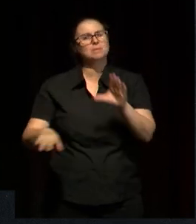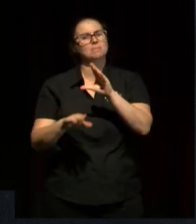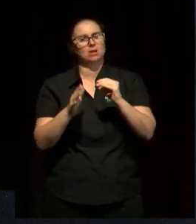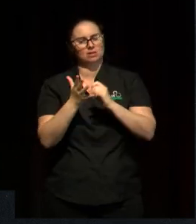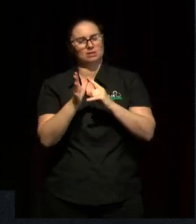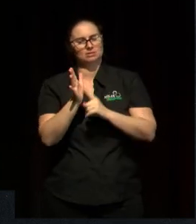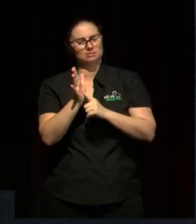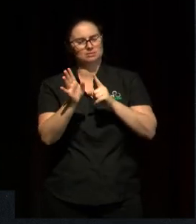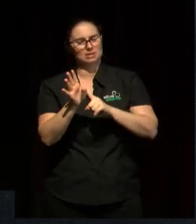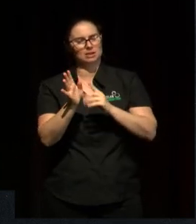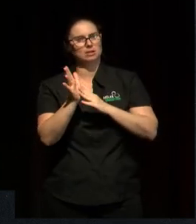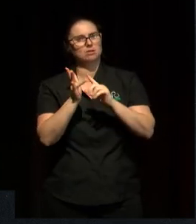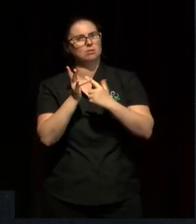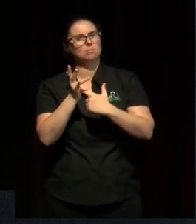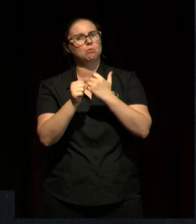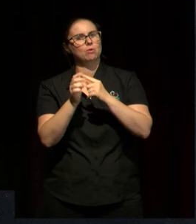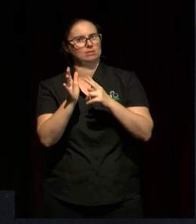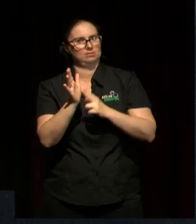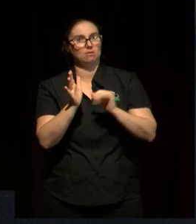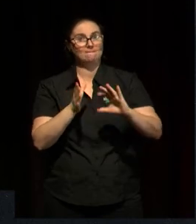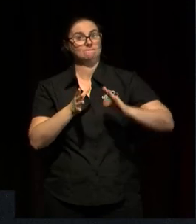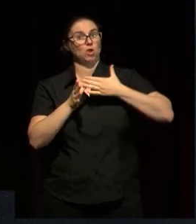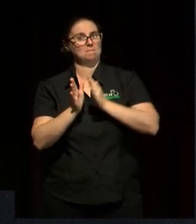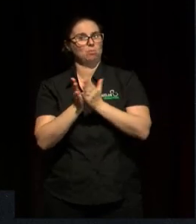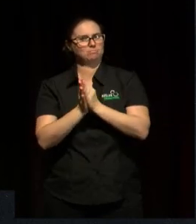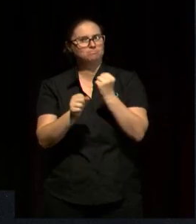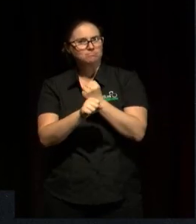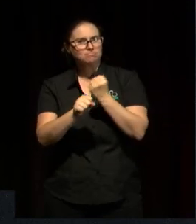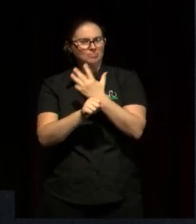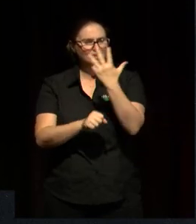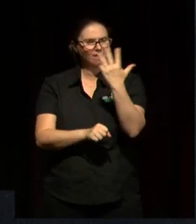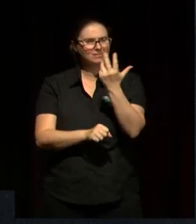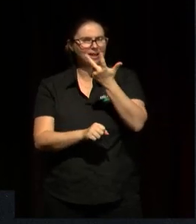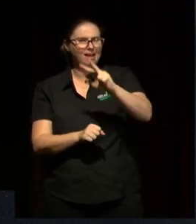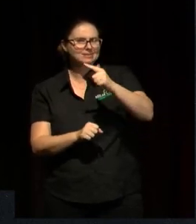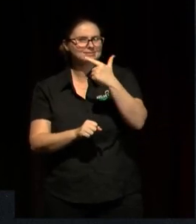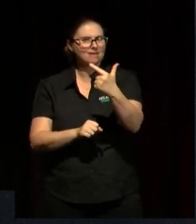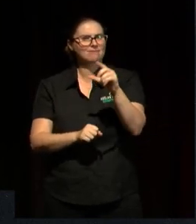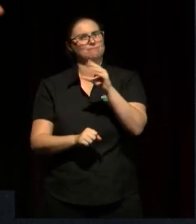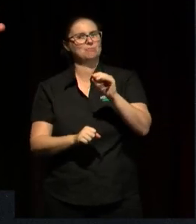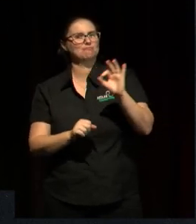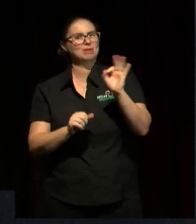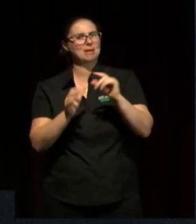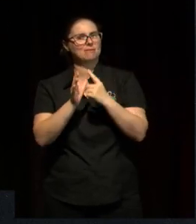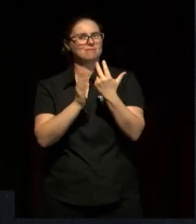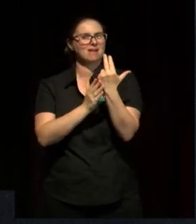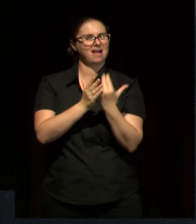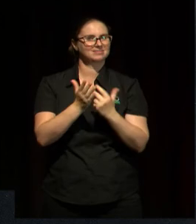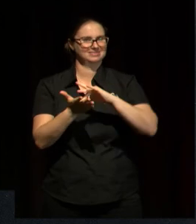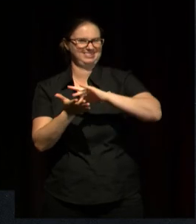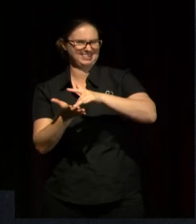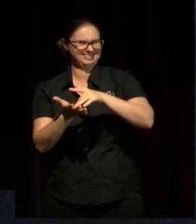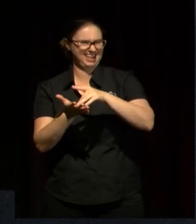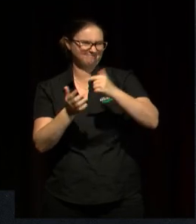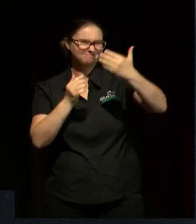So, Sally Morgan's first book, of course, was My Place, published in 1987 by Fremantle Arts Centre Press, as it was then known.